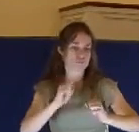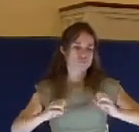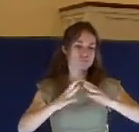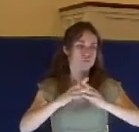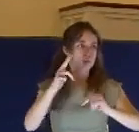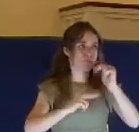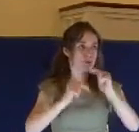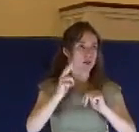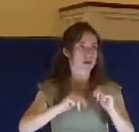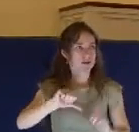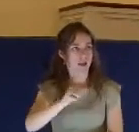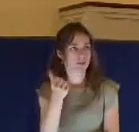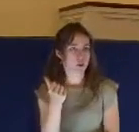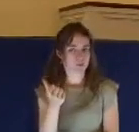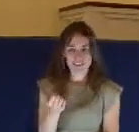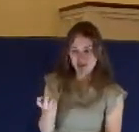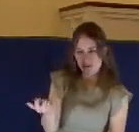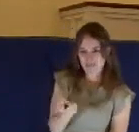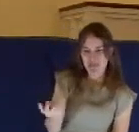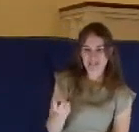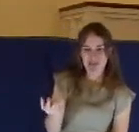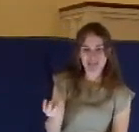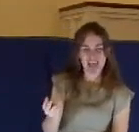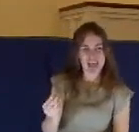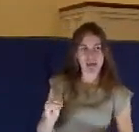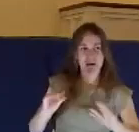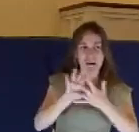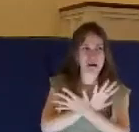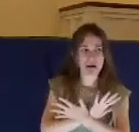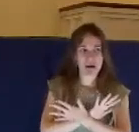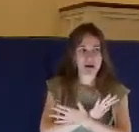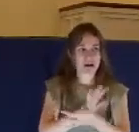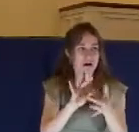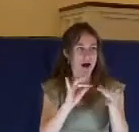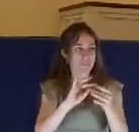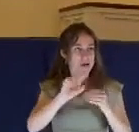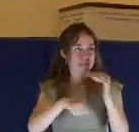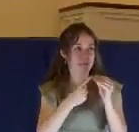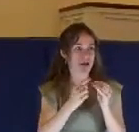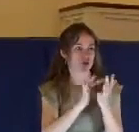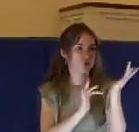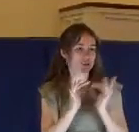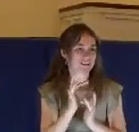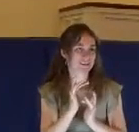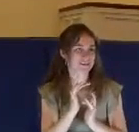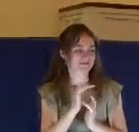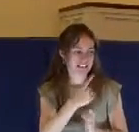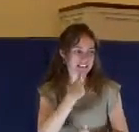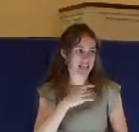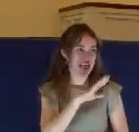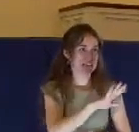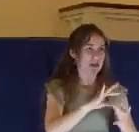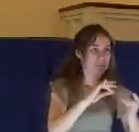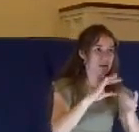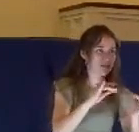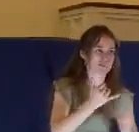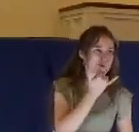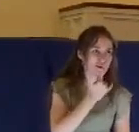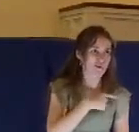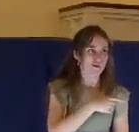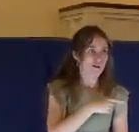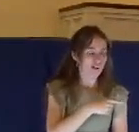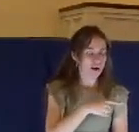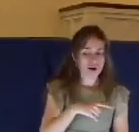basically twist the words of Jesus. It was against the law to speak against the temple. And they took the words of Jesus as him speaking